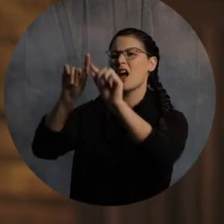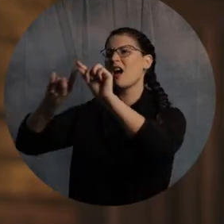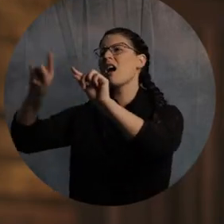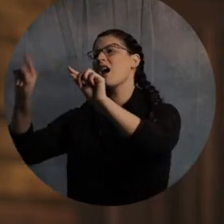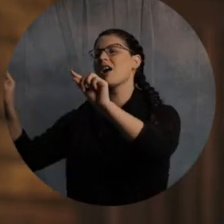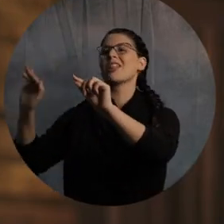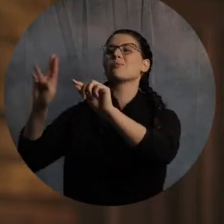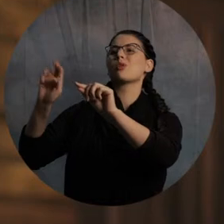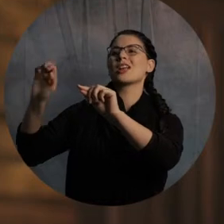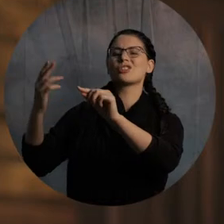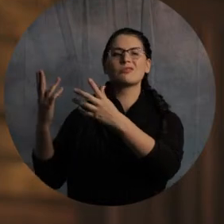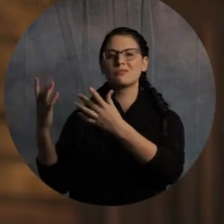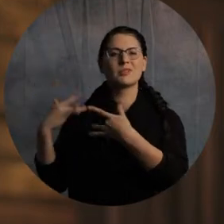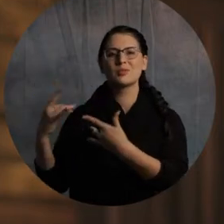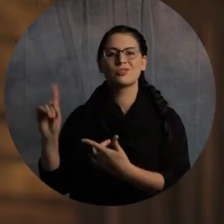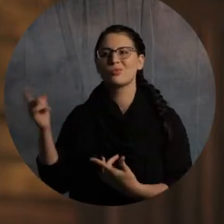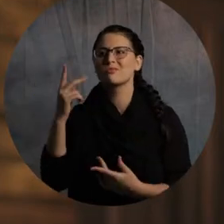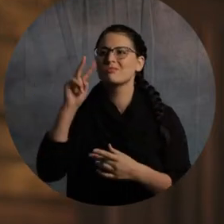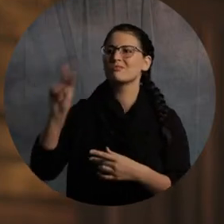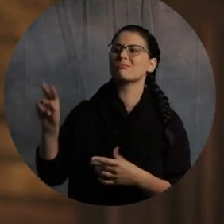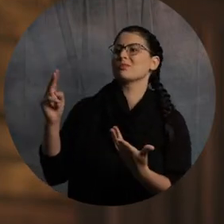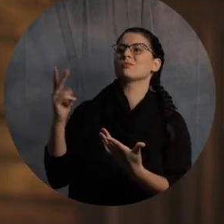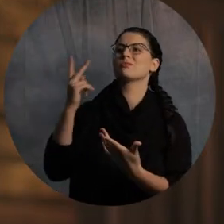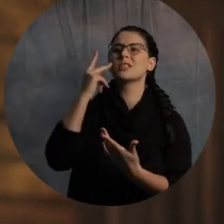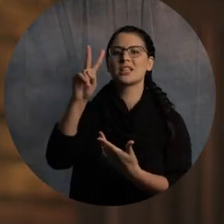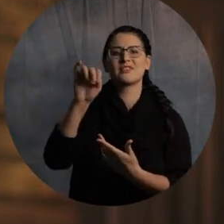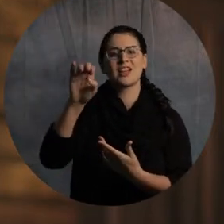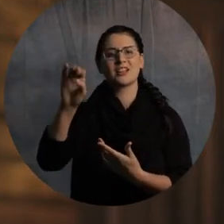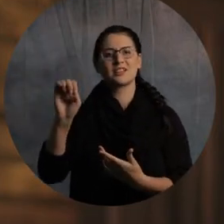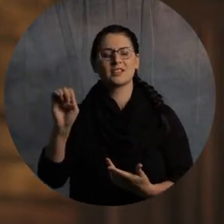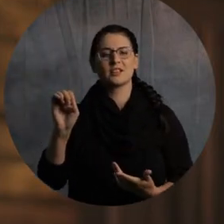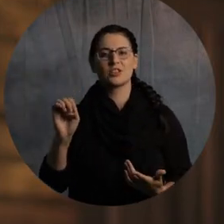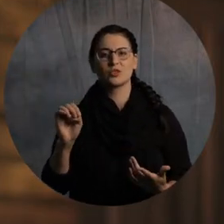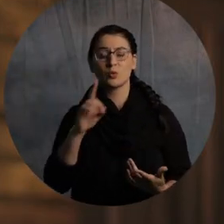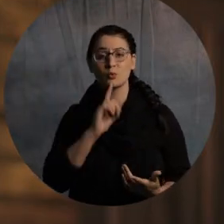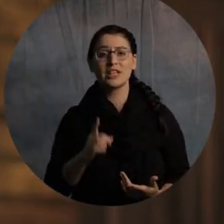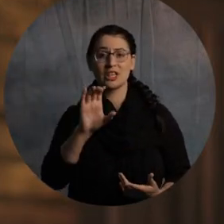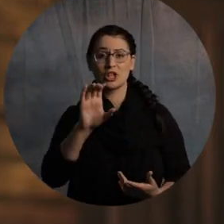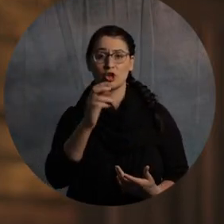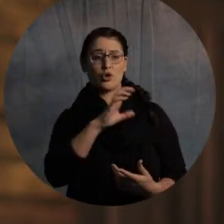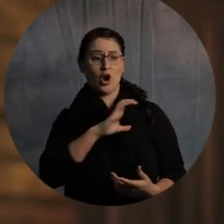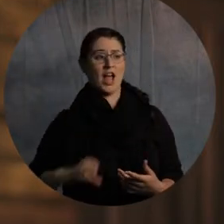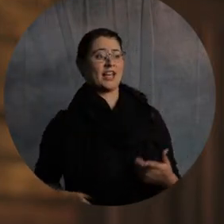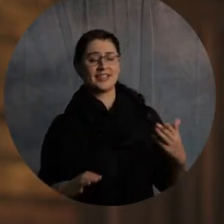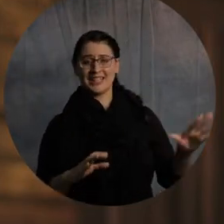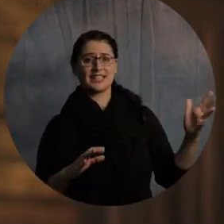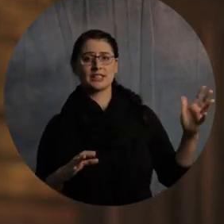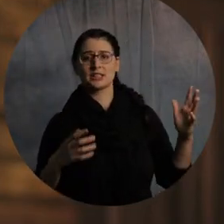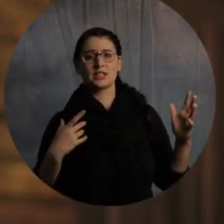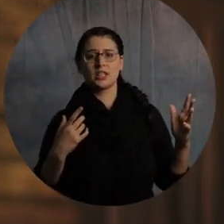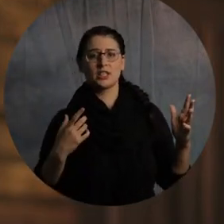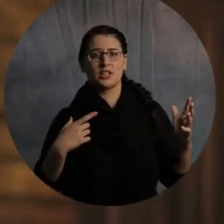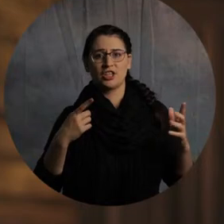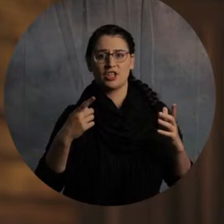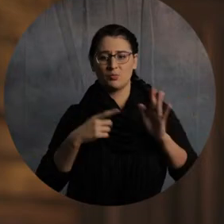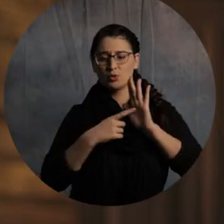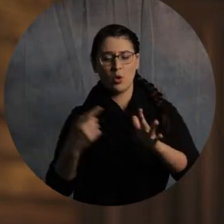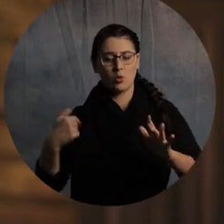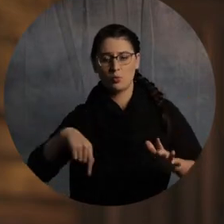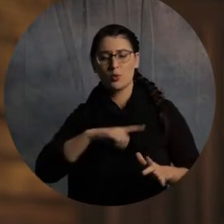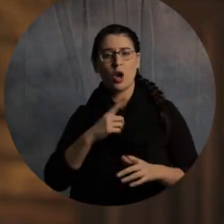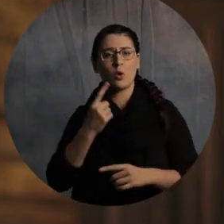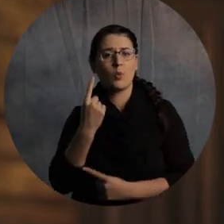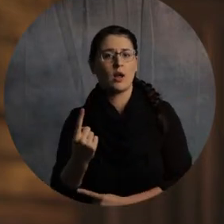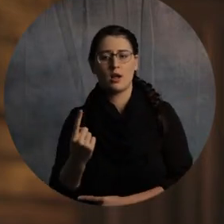But at the end of the day, there's just a vine. There's Christ. And so the gospel has made us literally one with him.